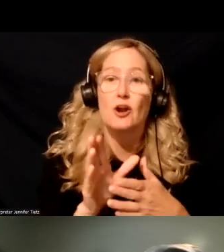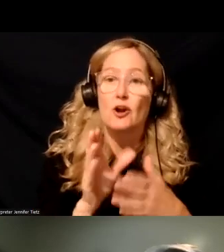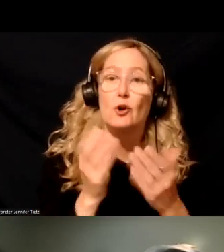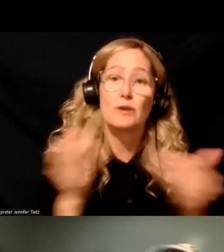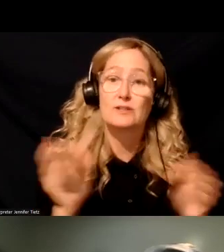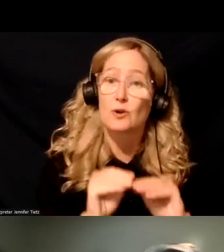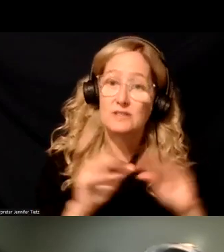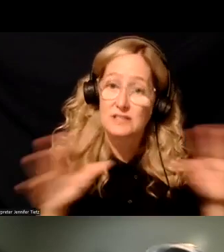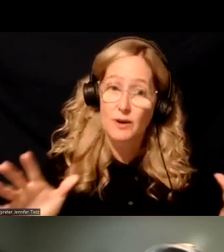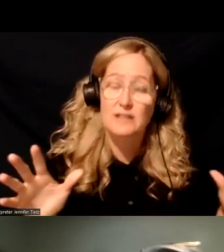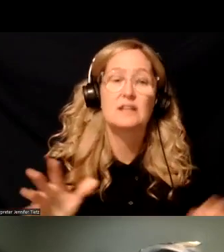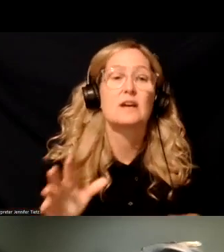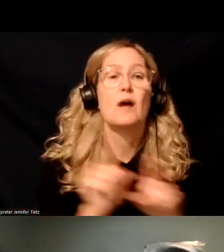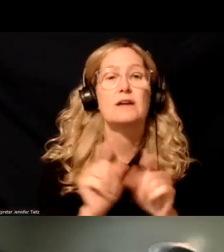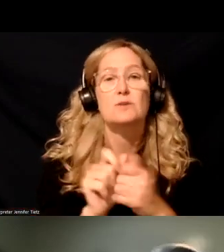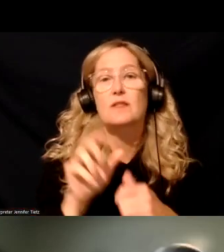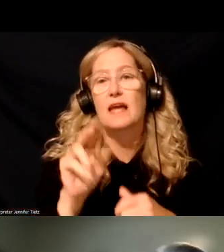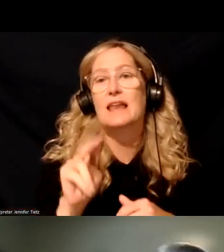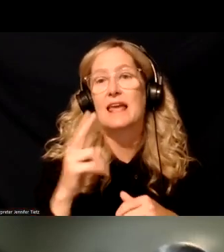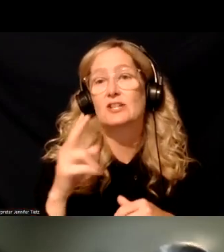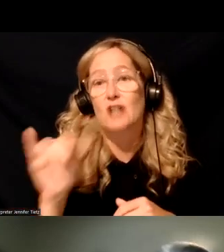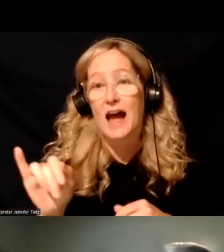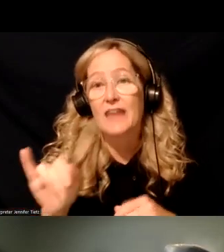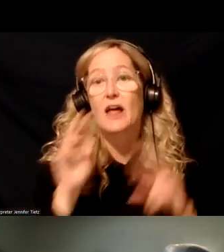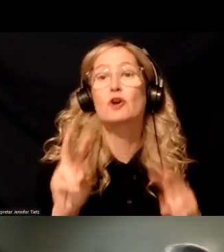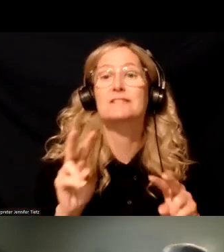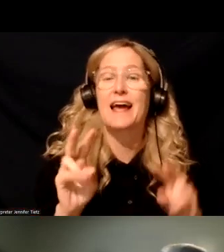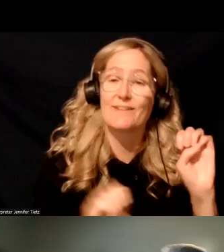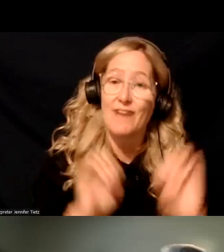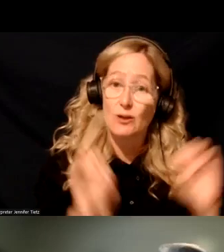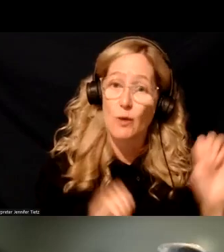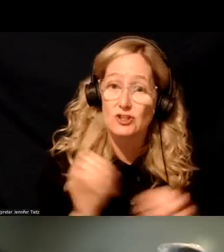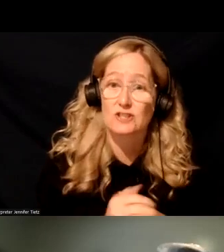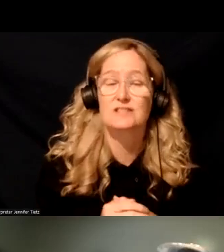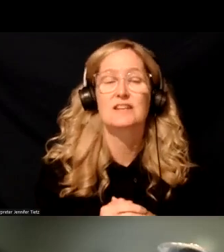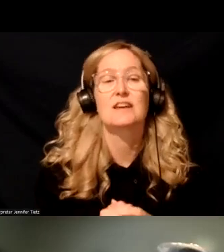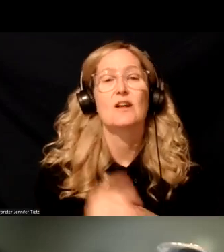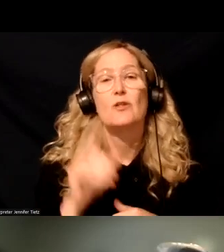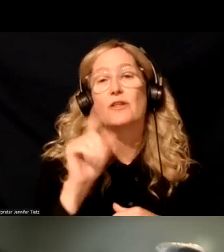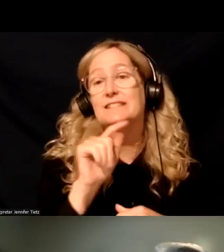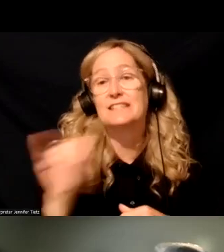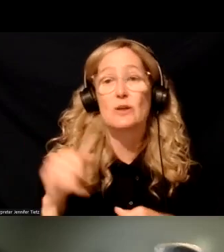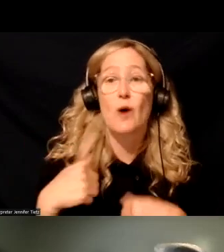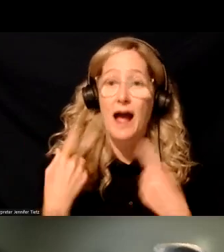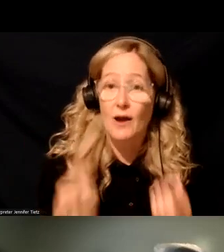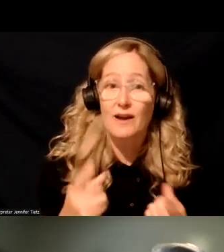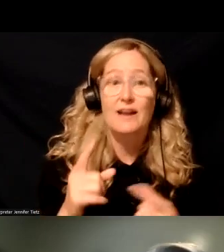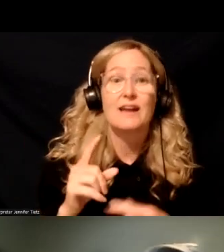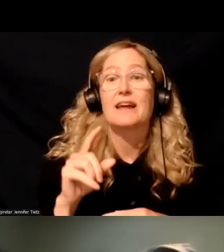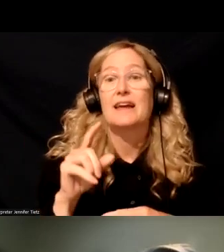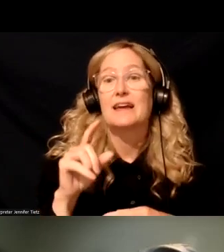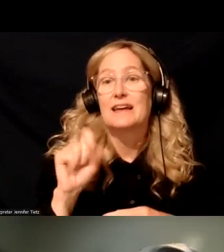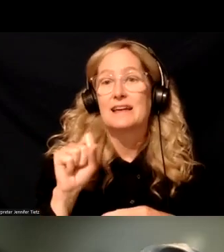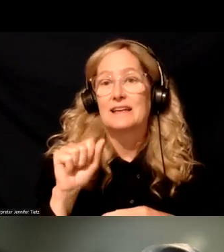NRI, the NASHPD Research Institute who helps states with evaluations. So through this TTI over the years, SAMHSA has invested